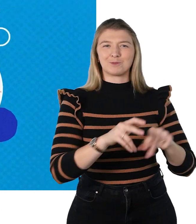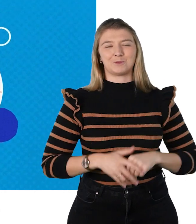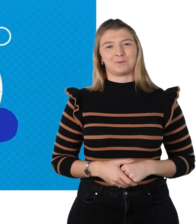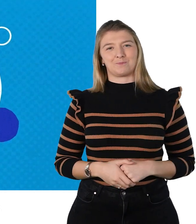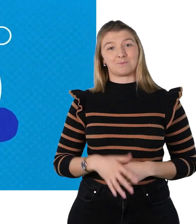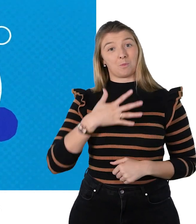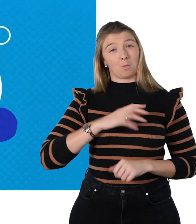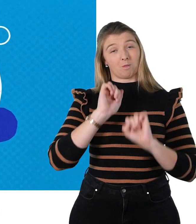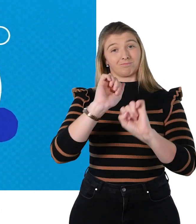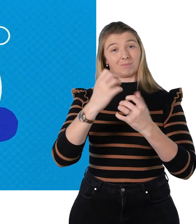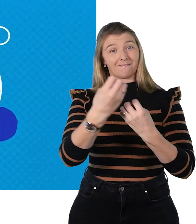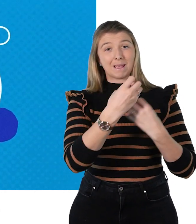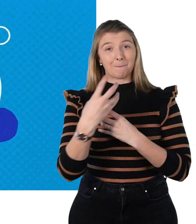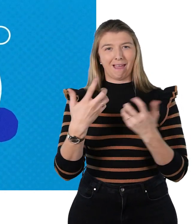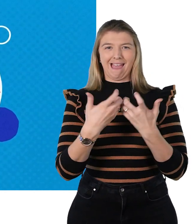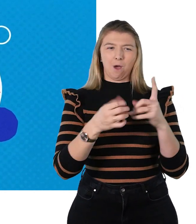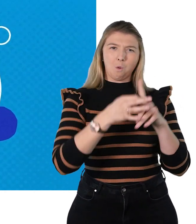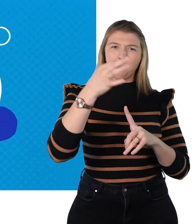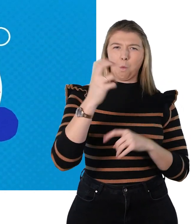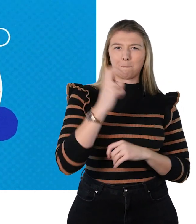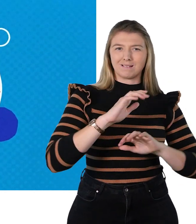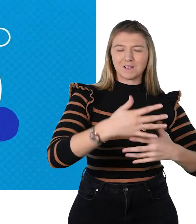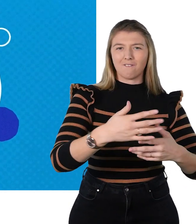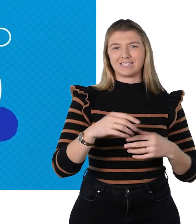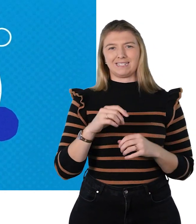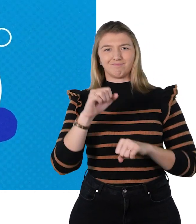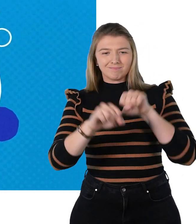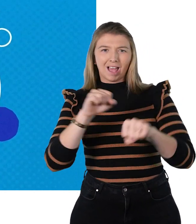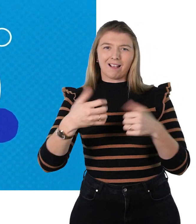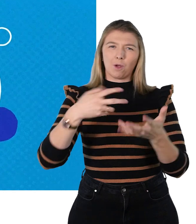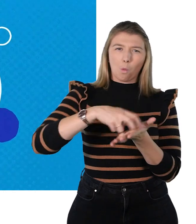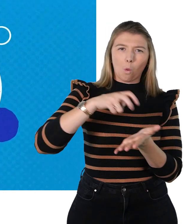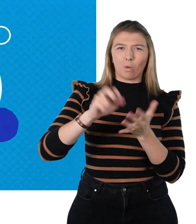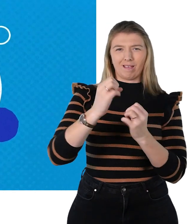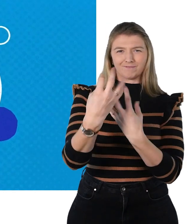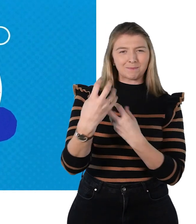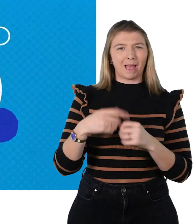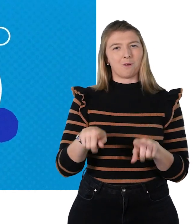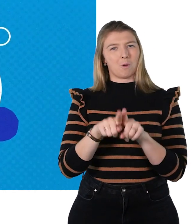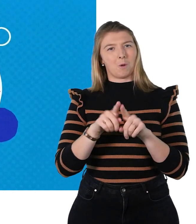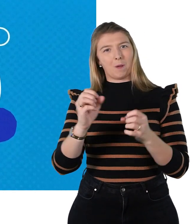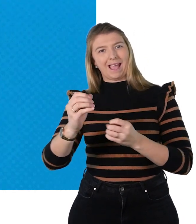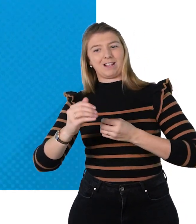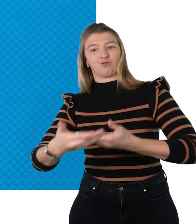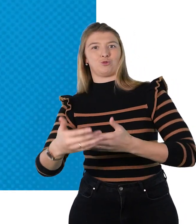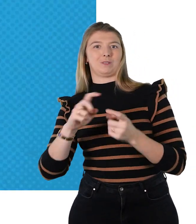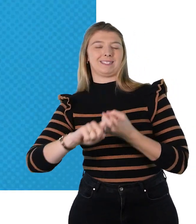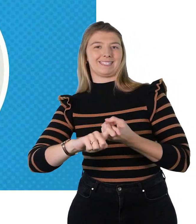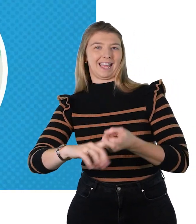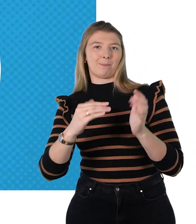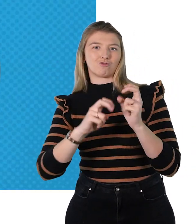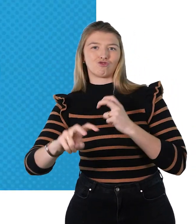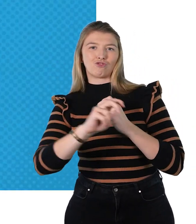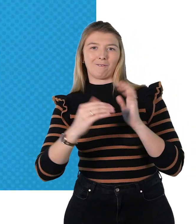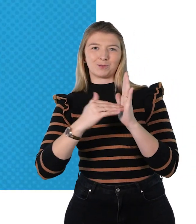improvements to bus services, cycling and walking, and introducing a sustainable travel zone in Cambridge. Find out more and